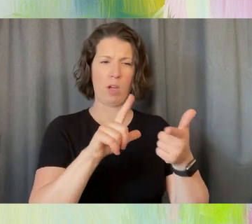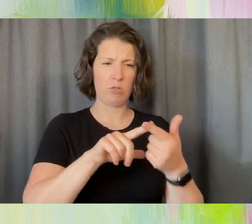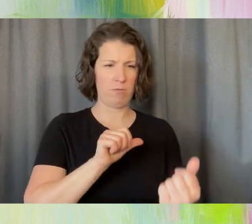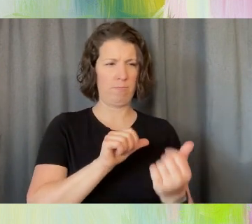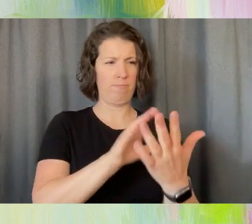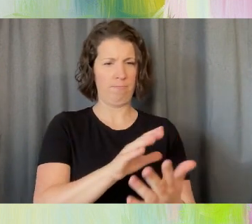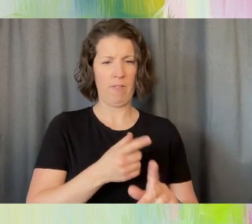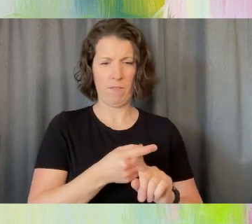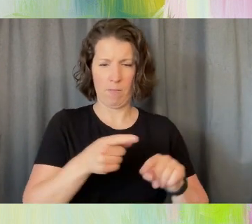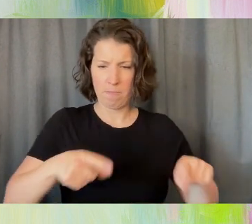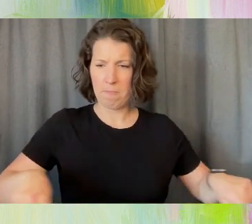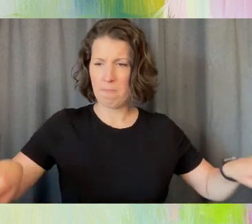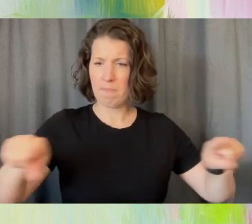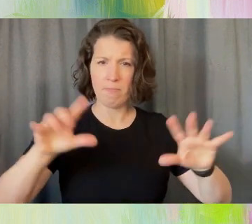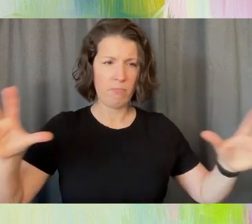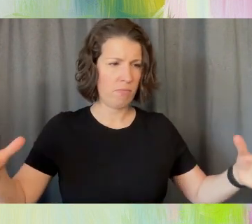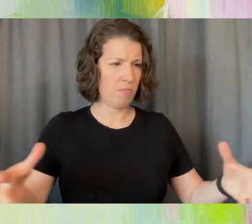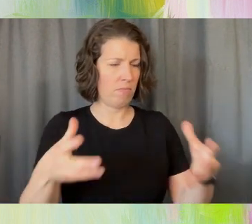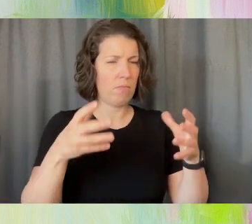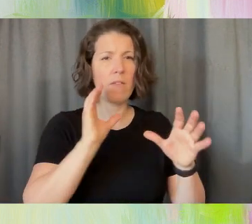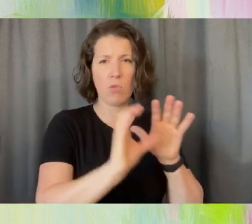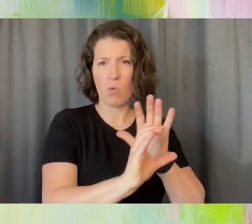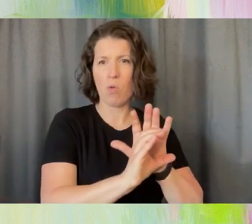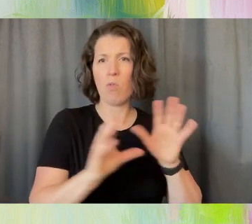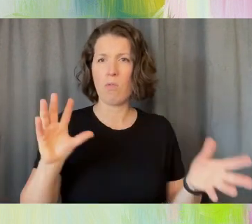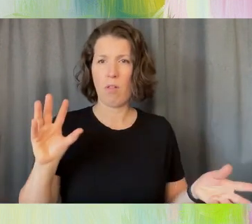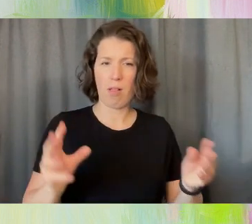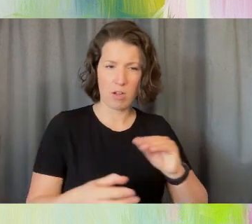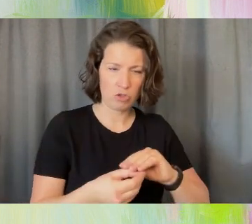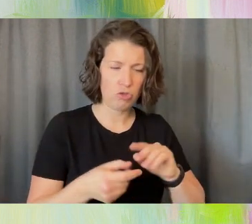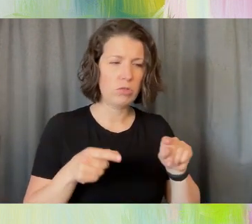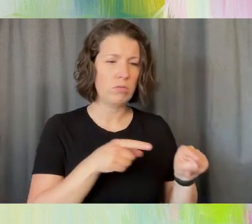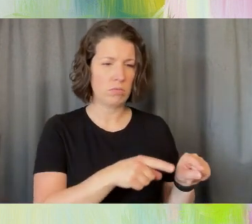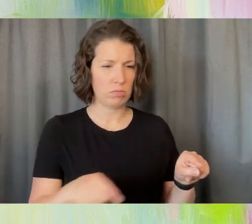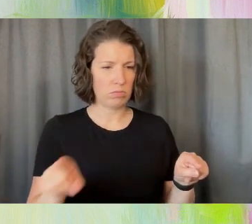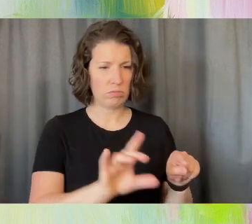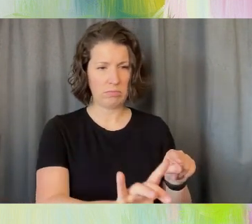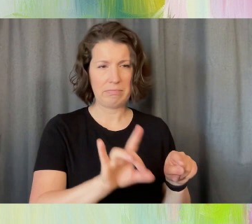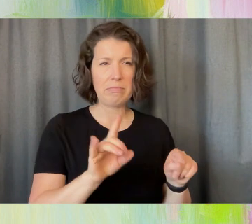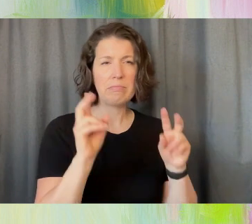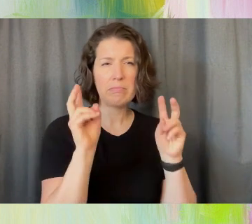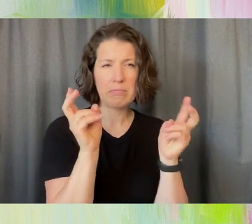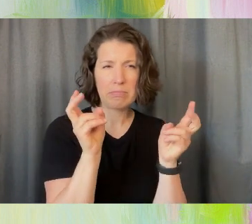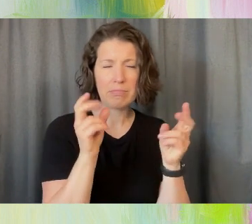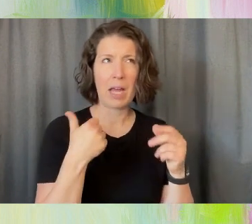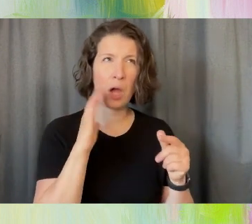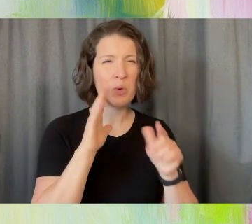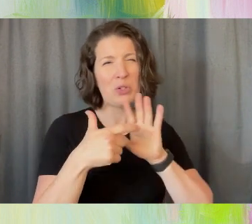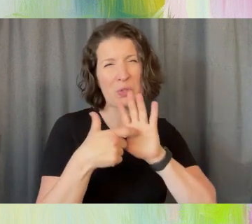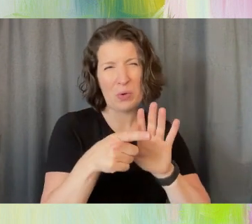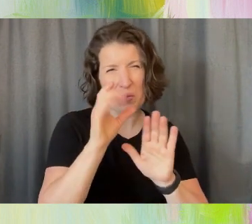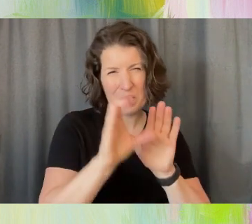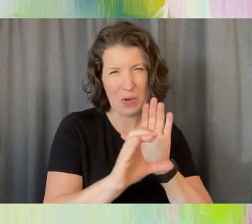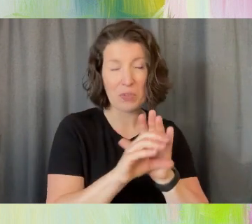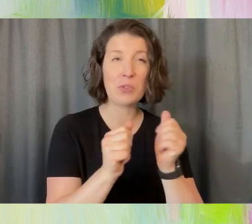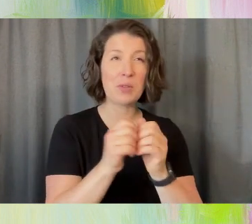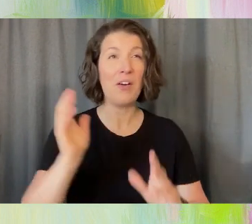And I will show you in terms of without talking too much to show you what we did.